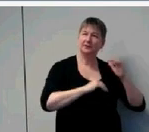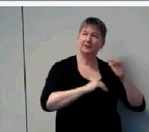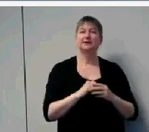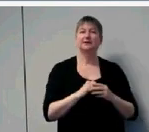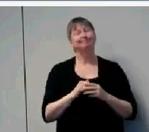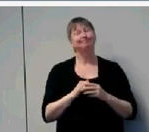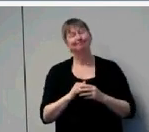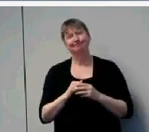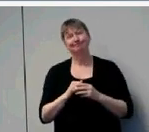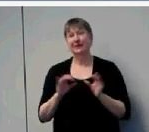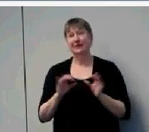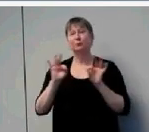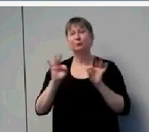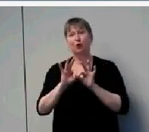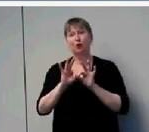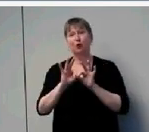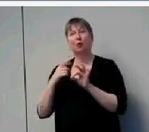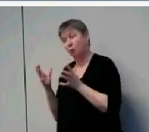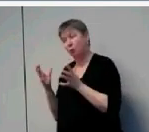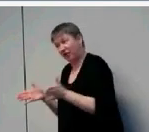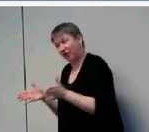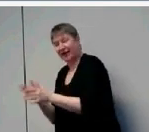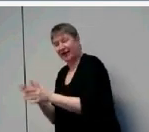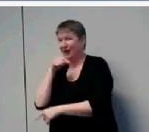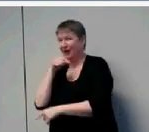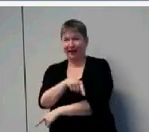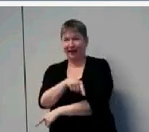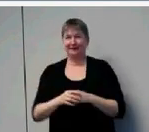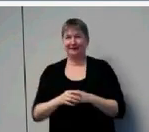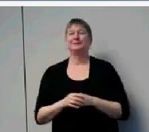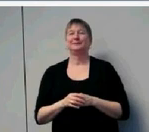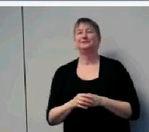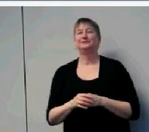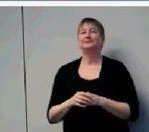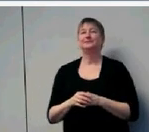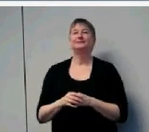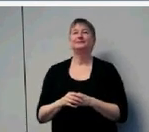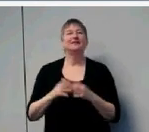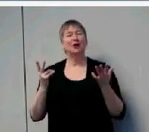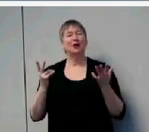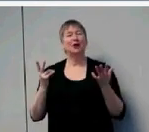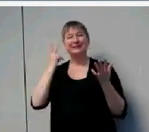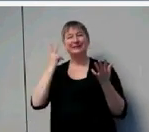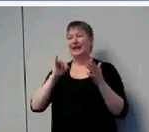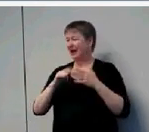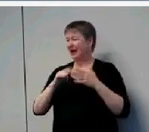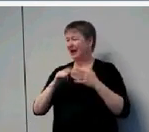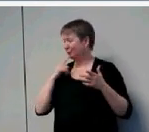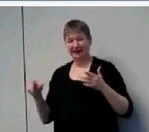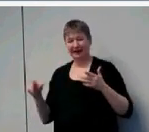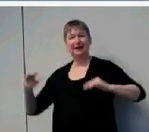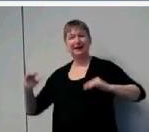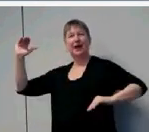That's what we want, not that. And so we see this large gap by six years of age,